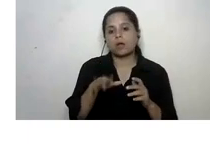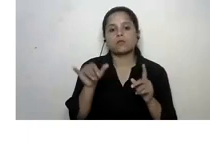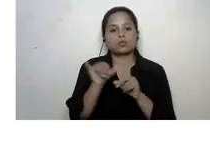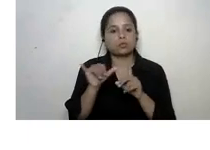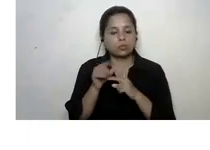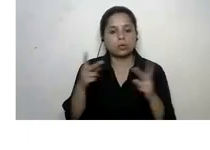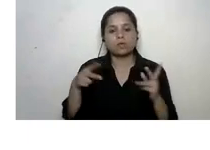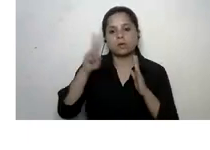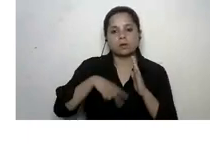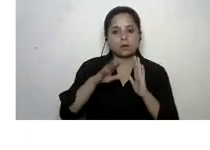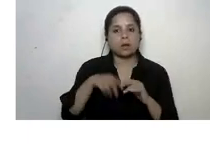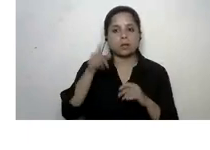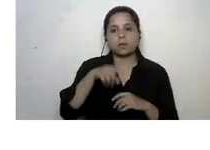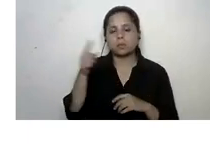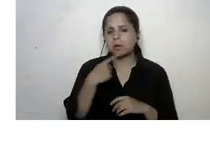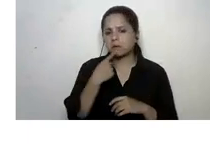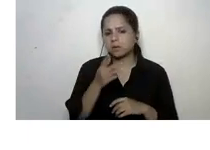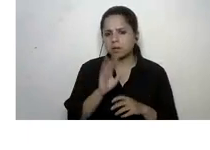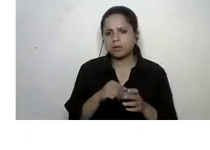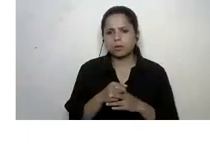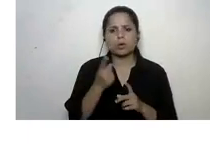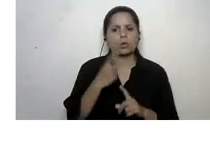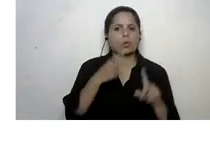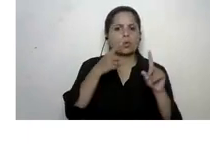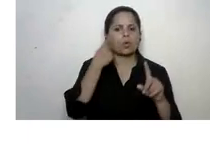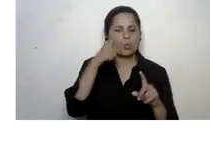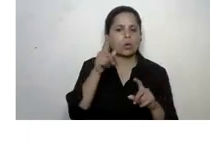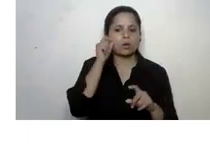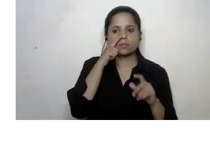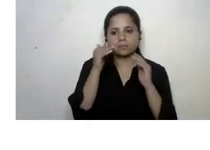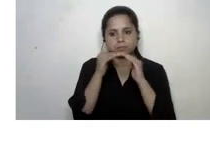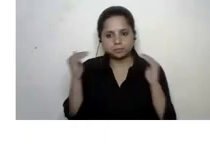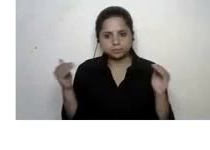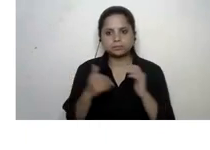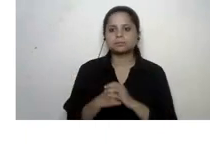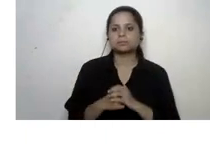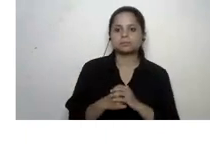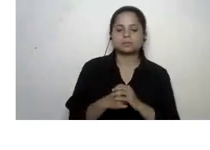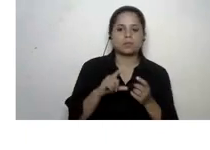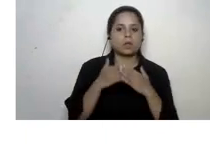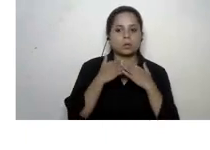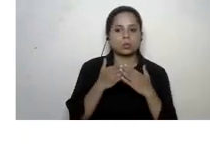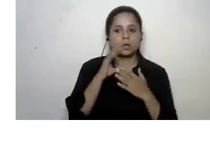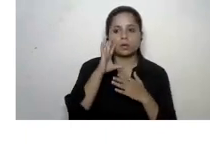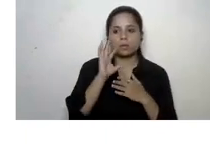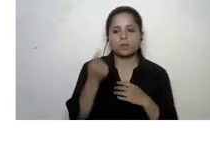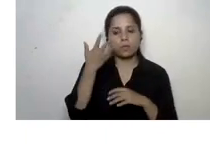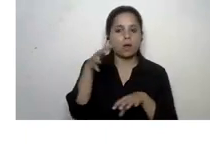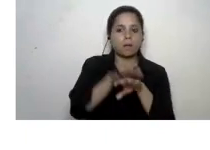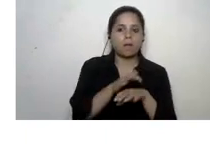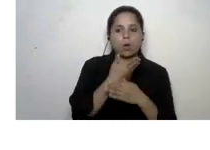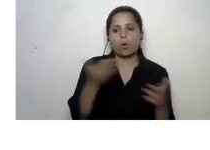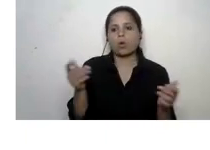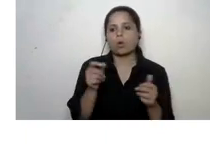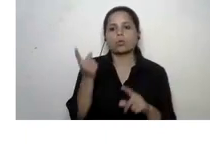yes people are saying goal for gender equality education is important to apply to all goals